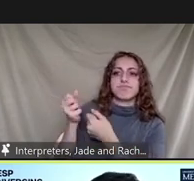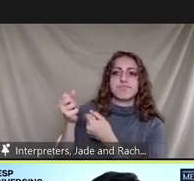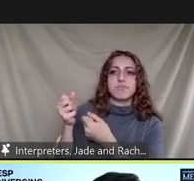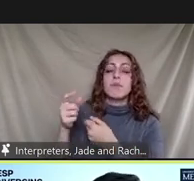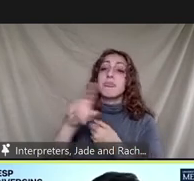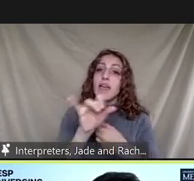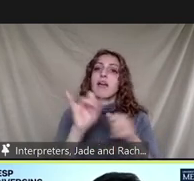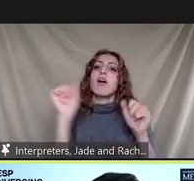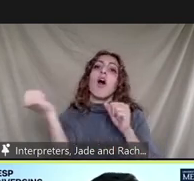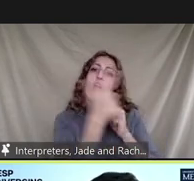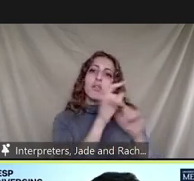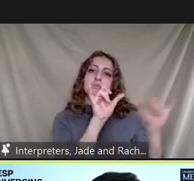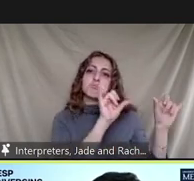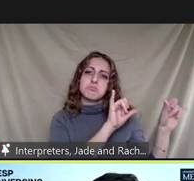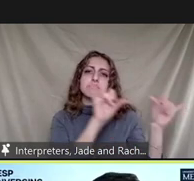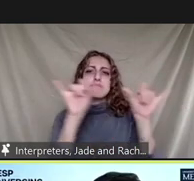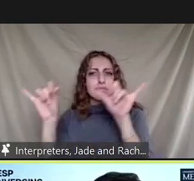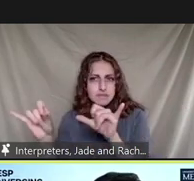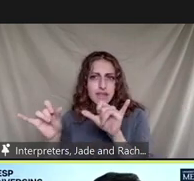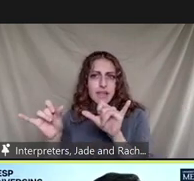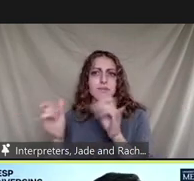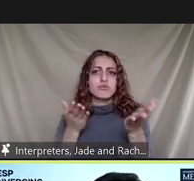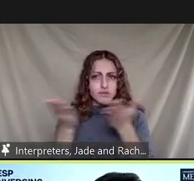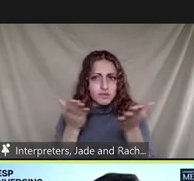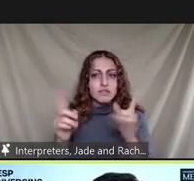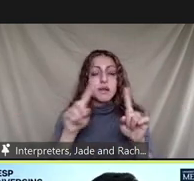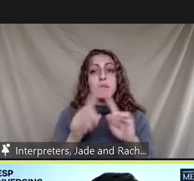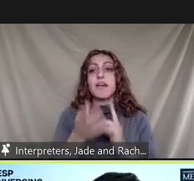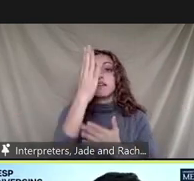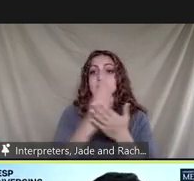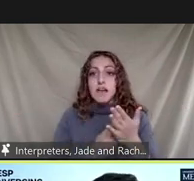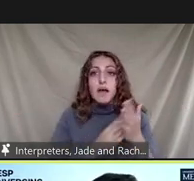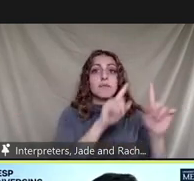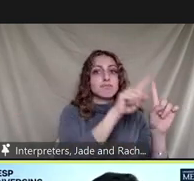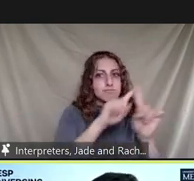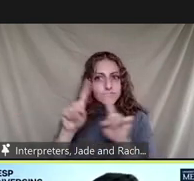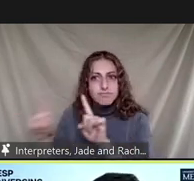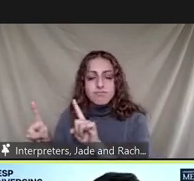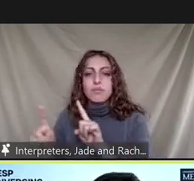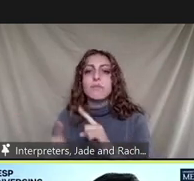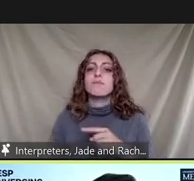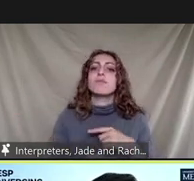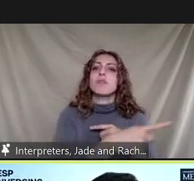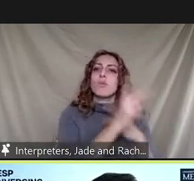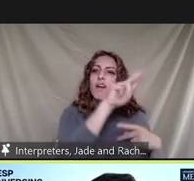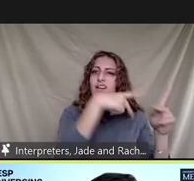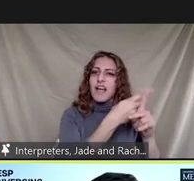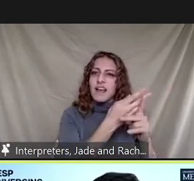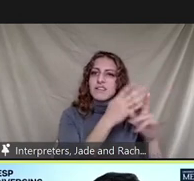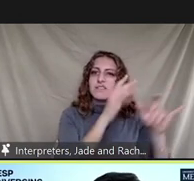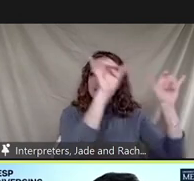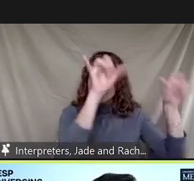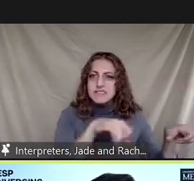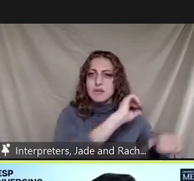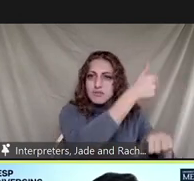but their systems are unique in terms of what entities exist in the system how these entities